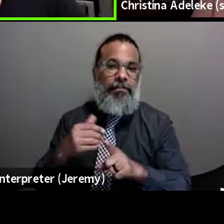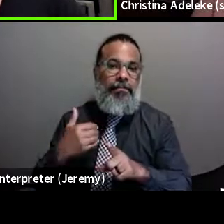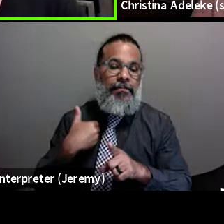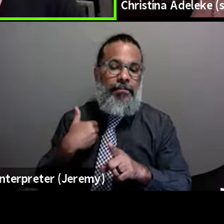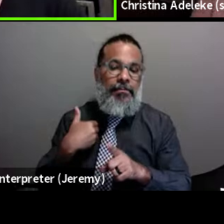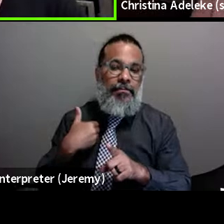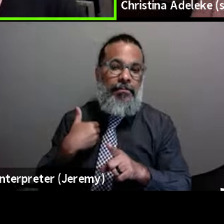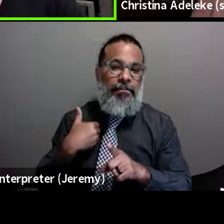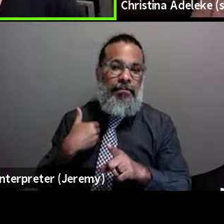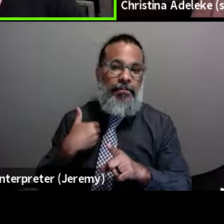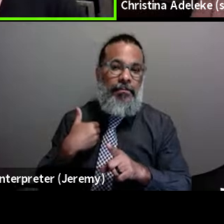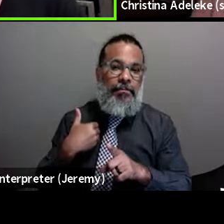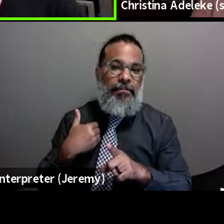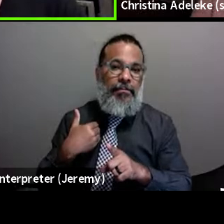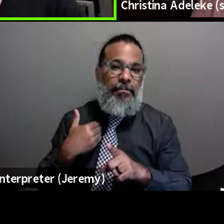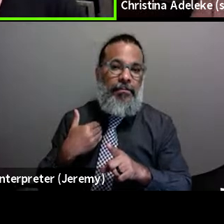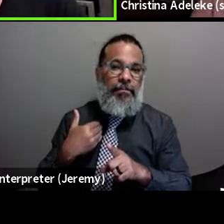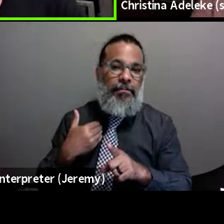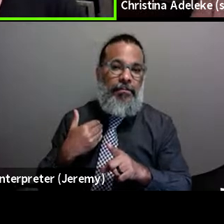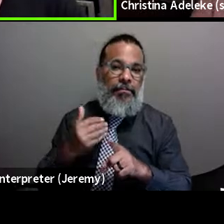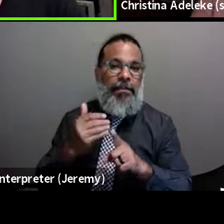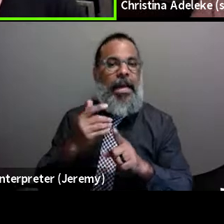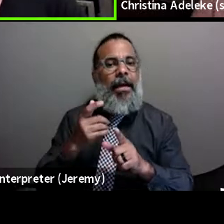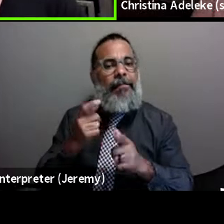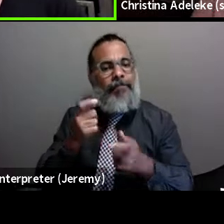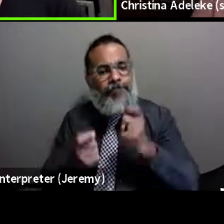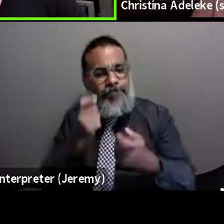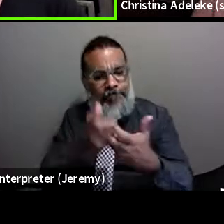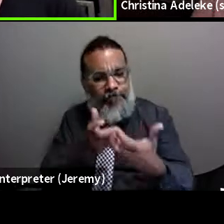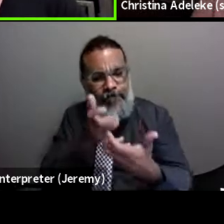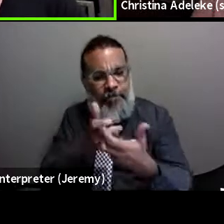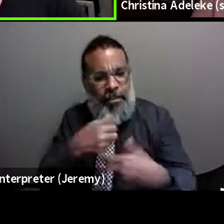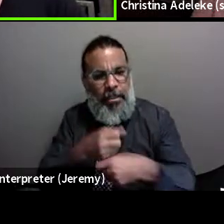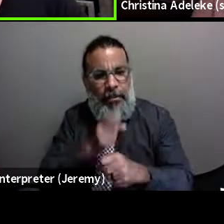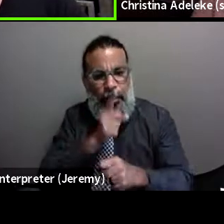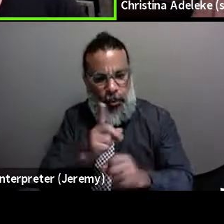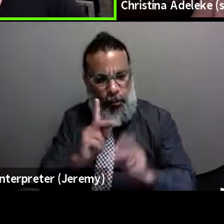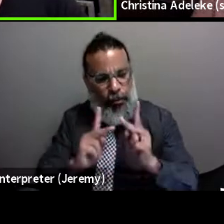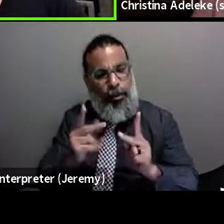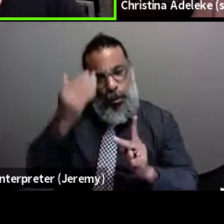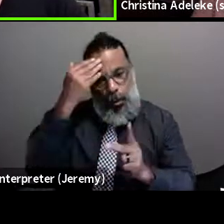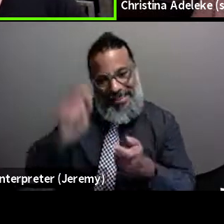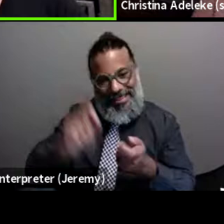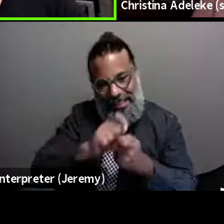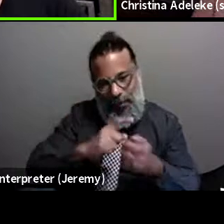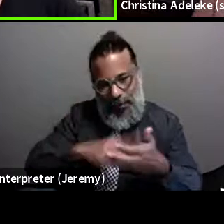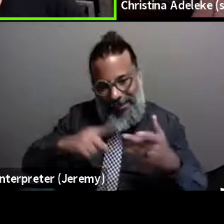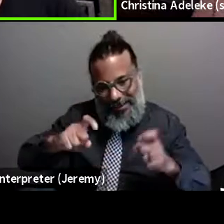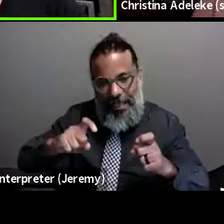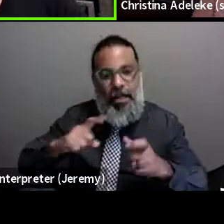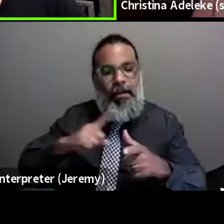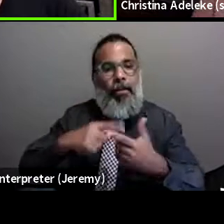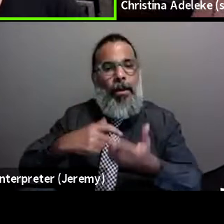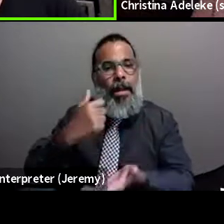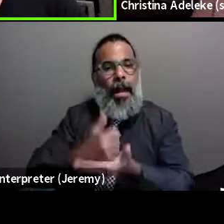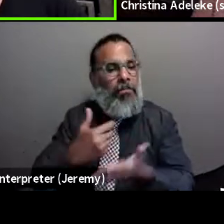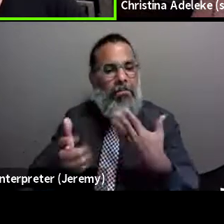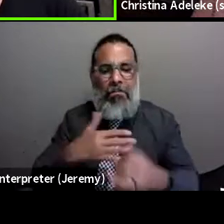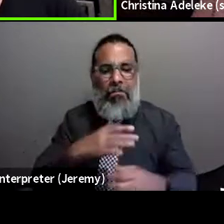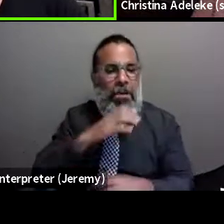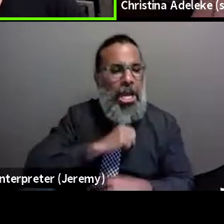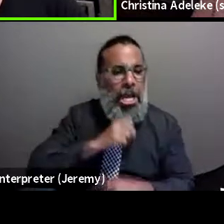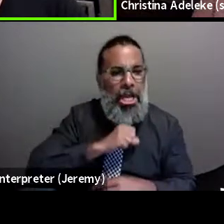that people have more meaningful guidance with achieving healthy outcomes. Or whatever age you are,